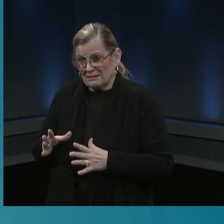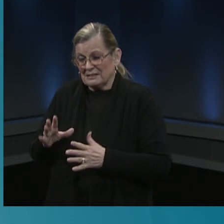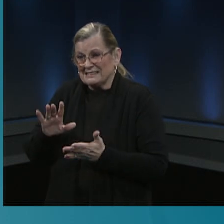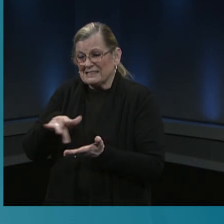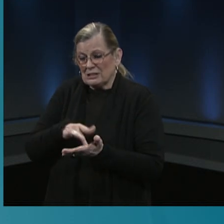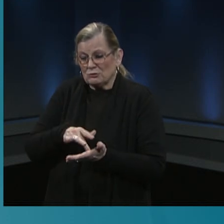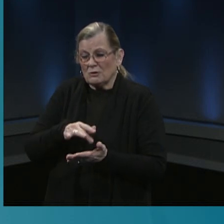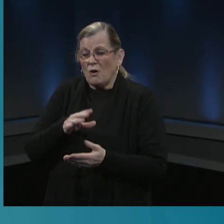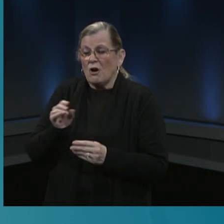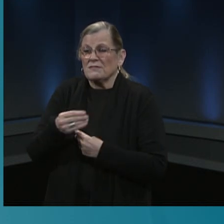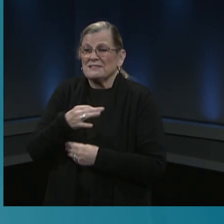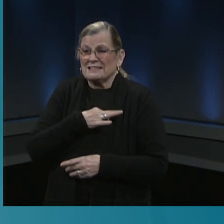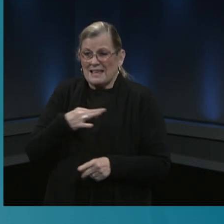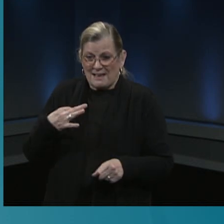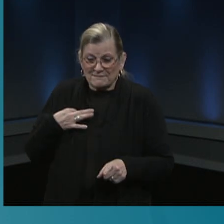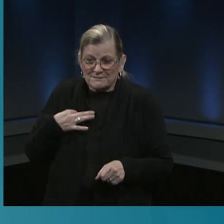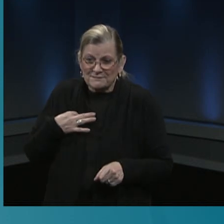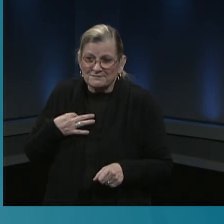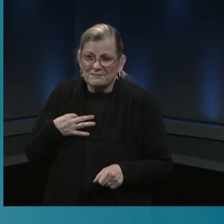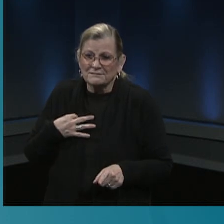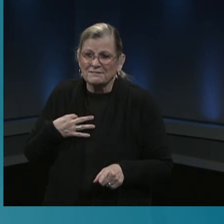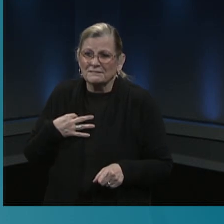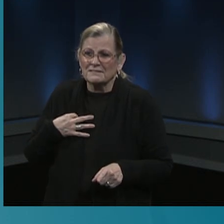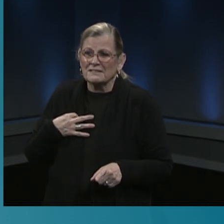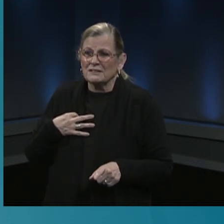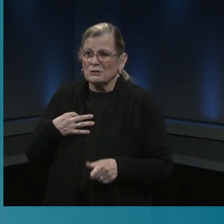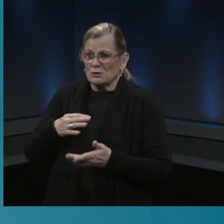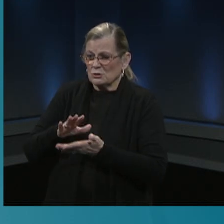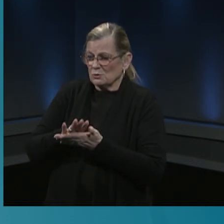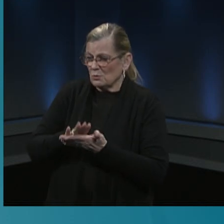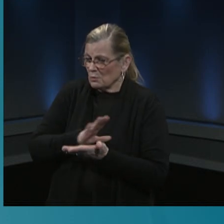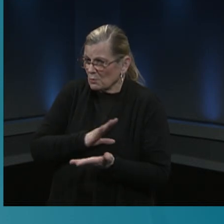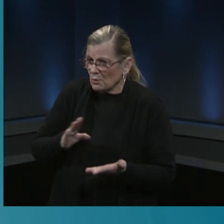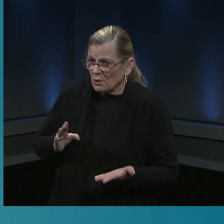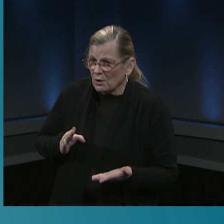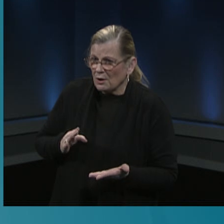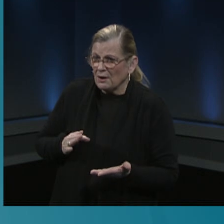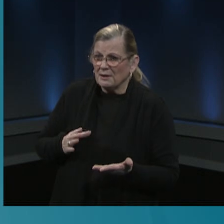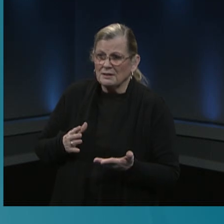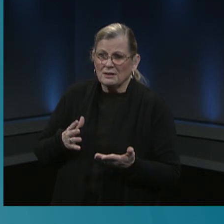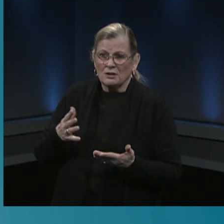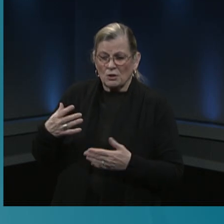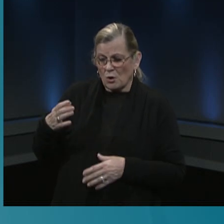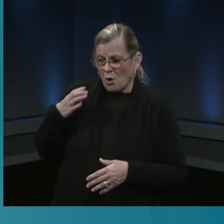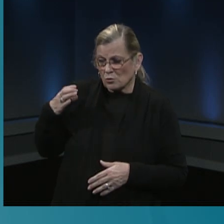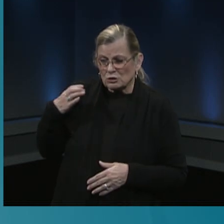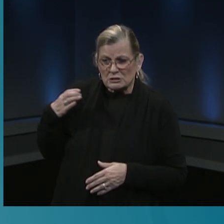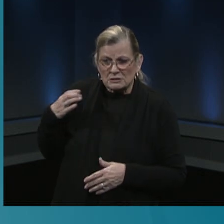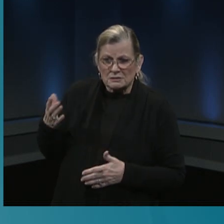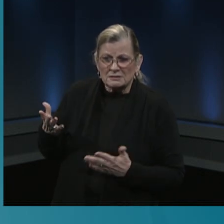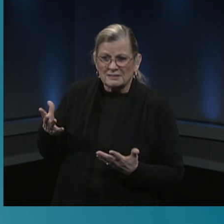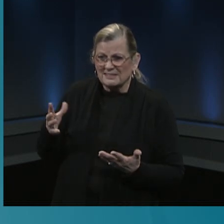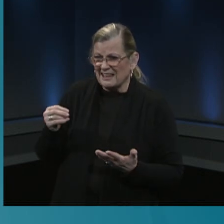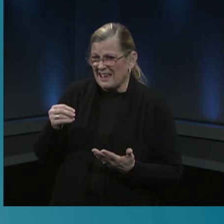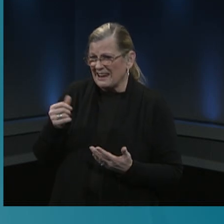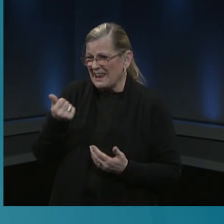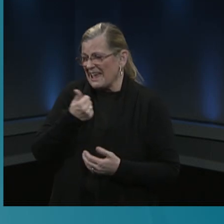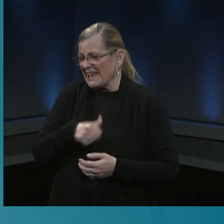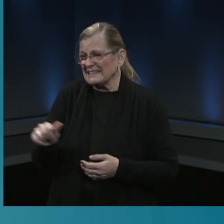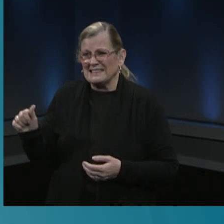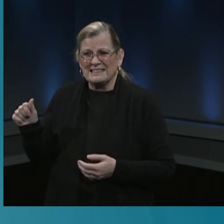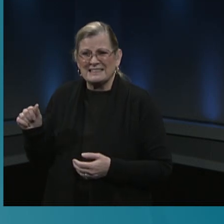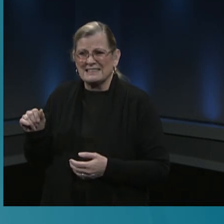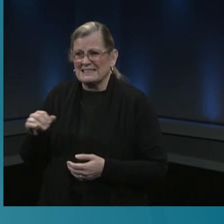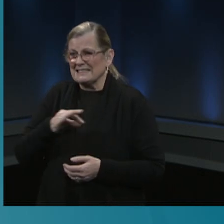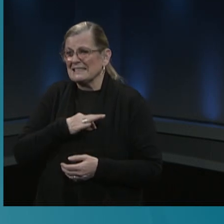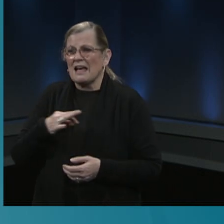uh two weeks school board members and staff spring sport coaches and any school staff not connected to